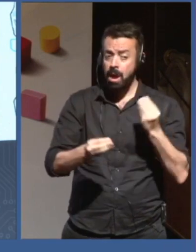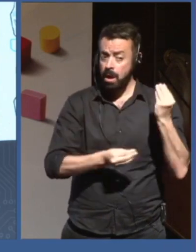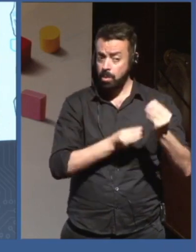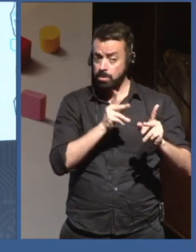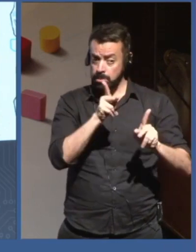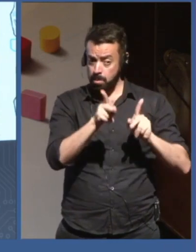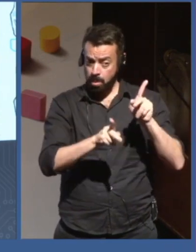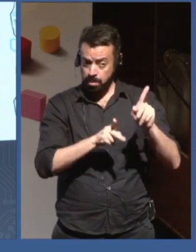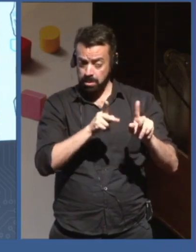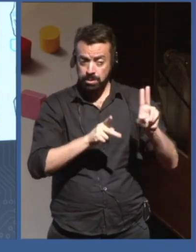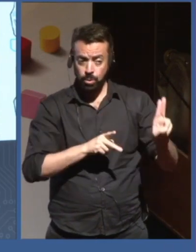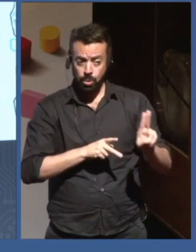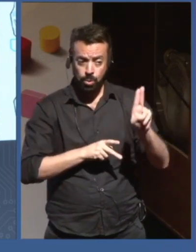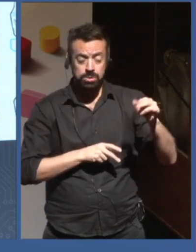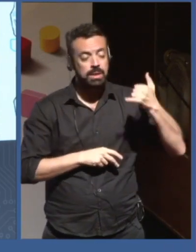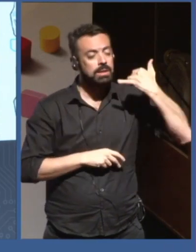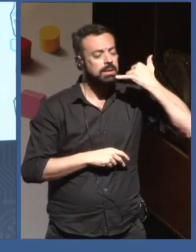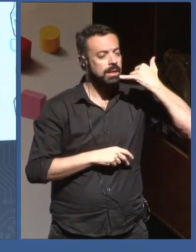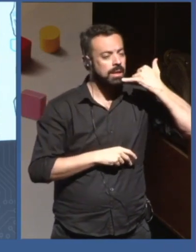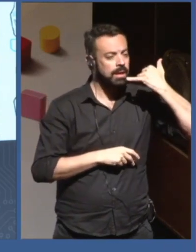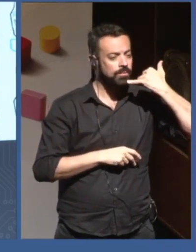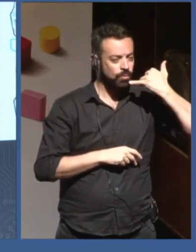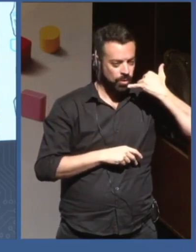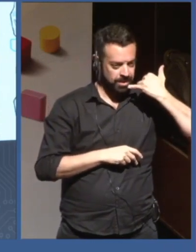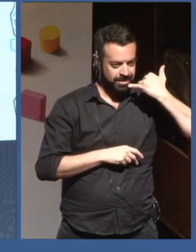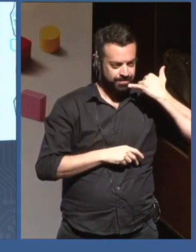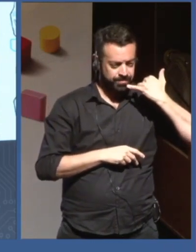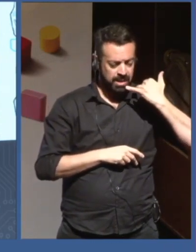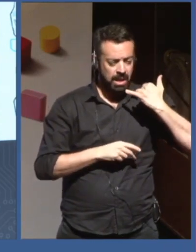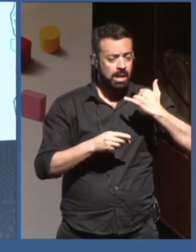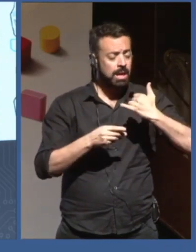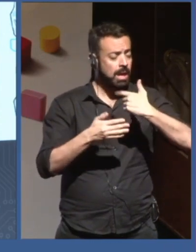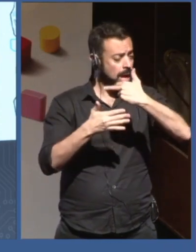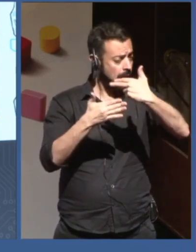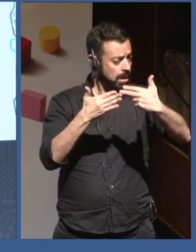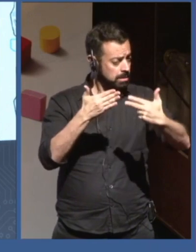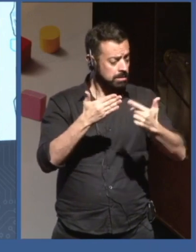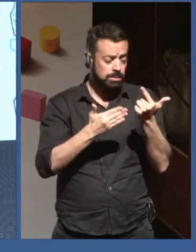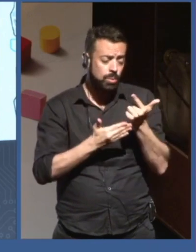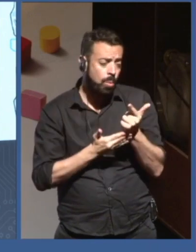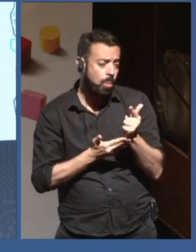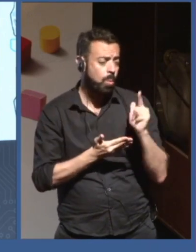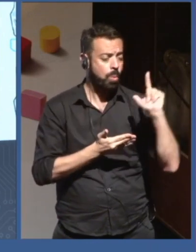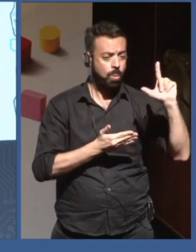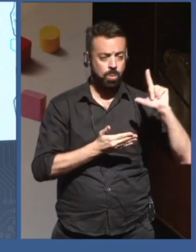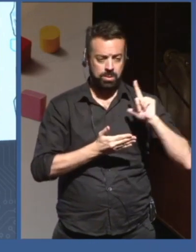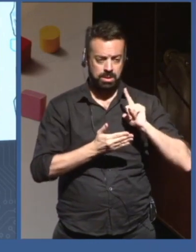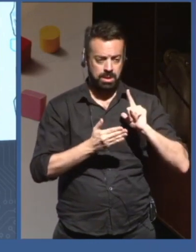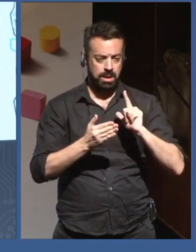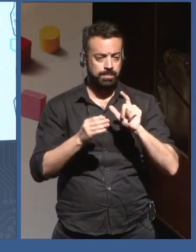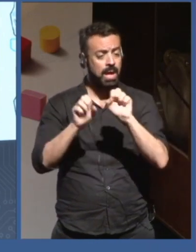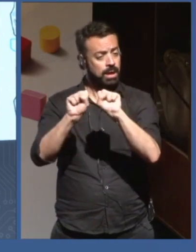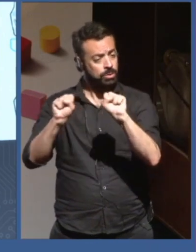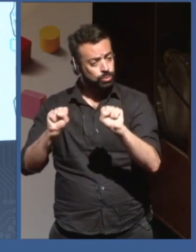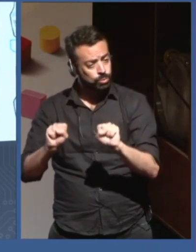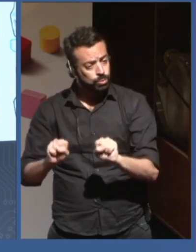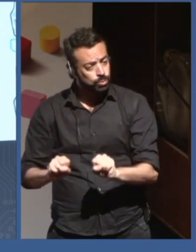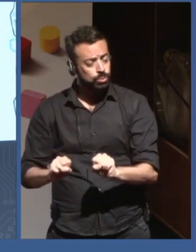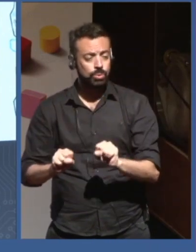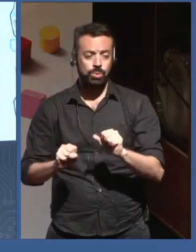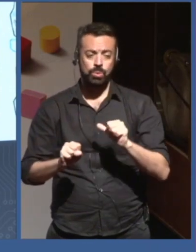and other features of these populations, such as their age structure, such as their wealth, the level of wealth. And